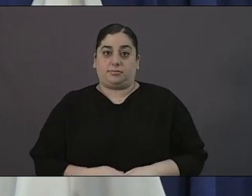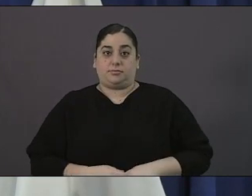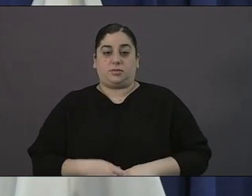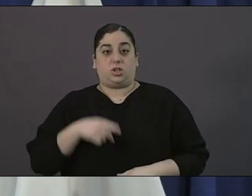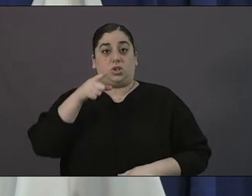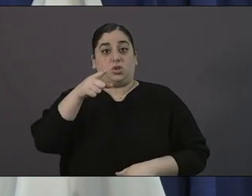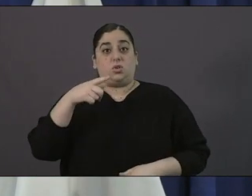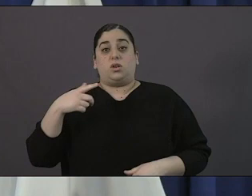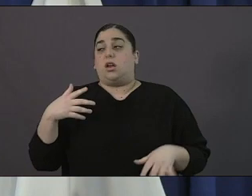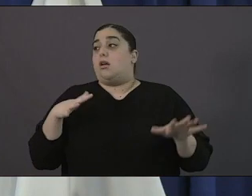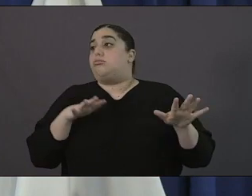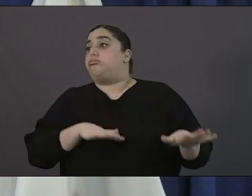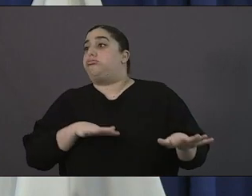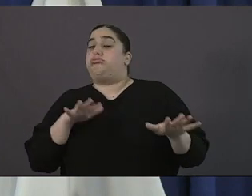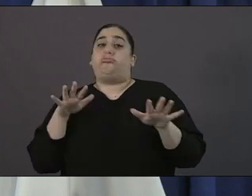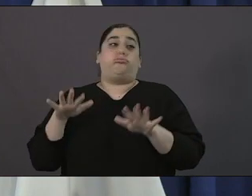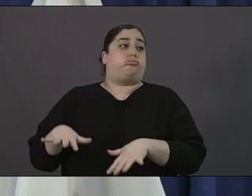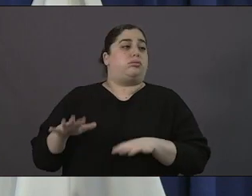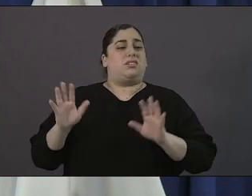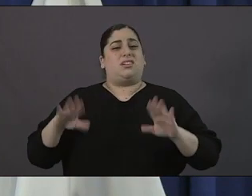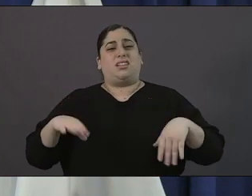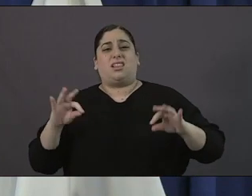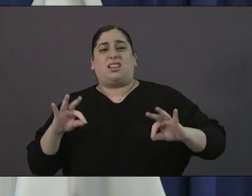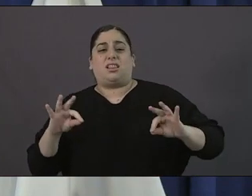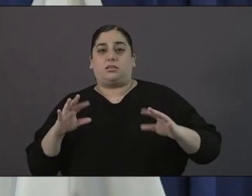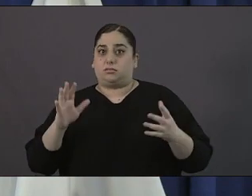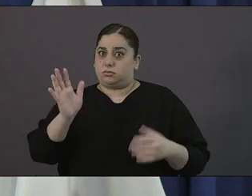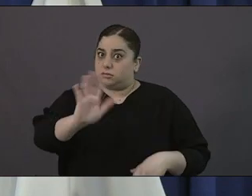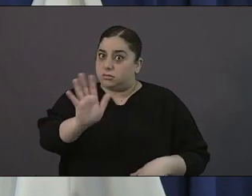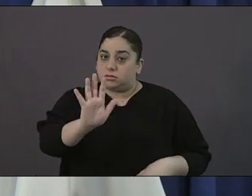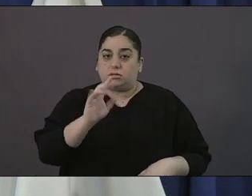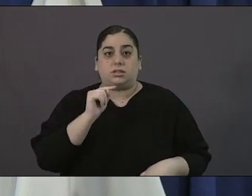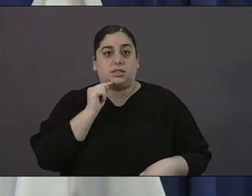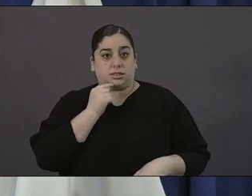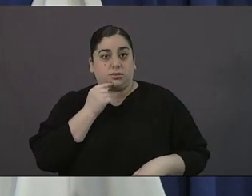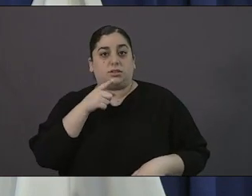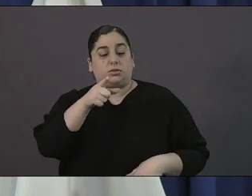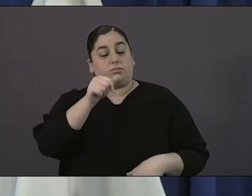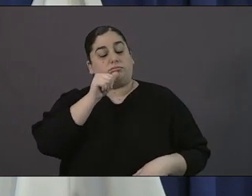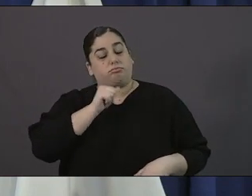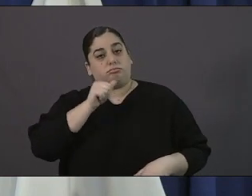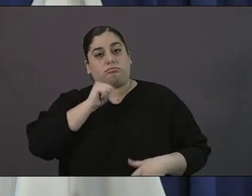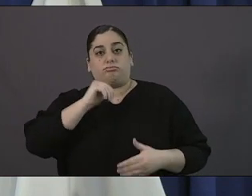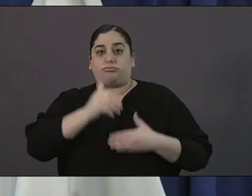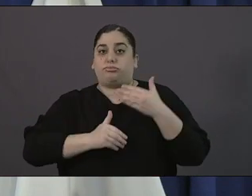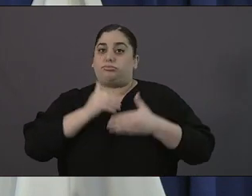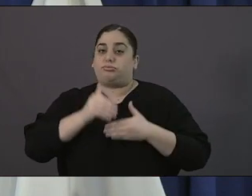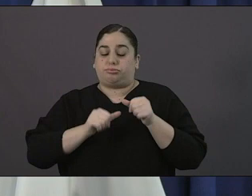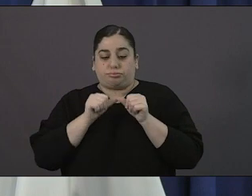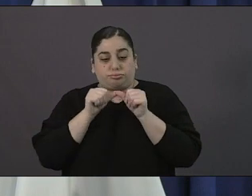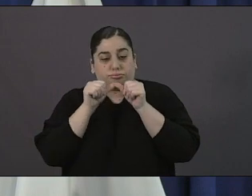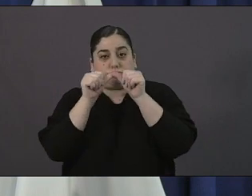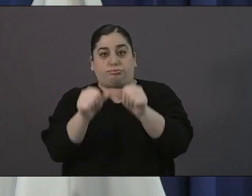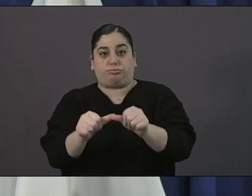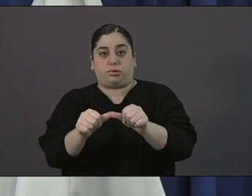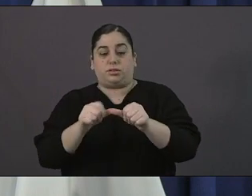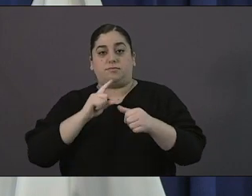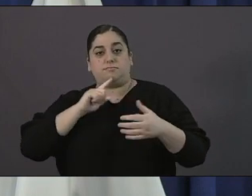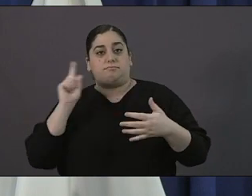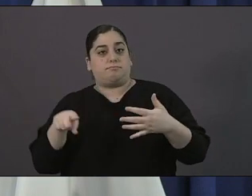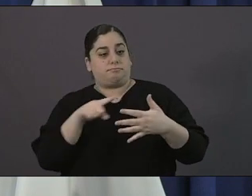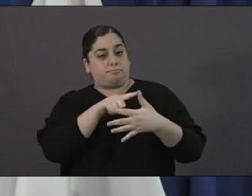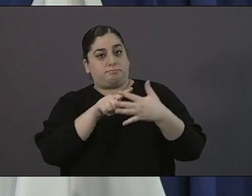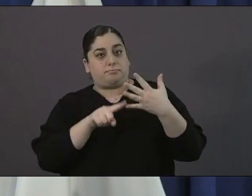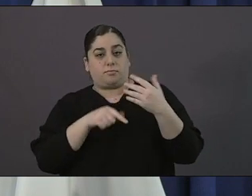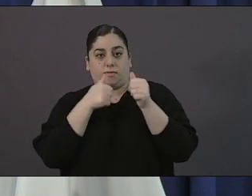is going to allow us to get on the other side of this curve sooner rather than later and keeping